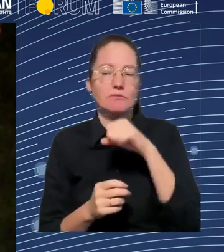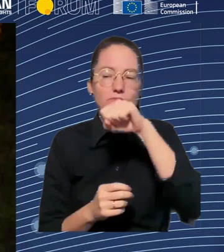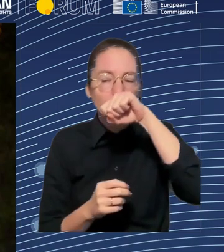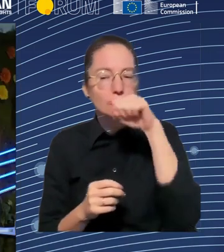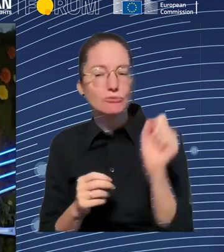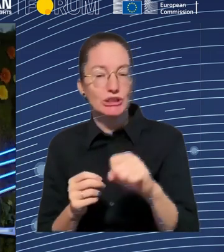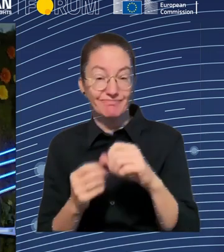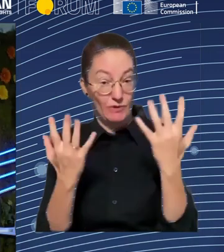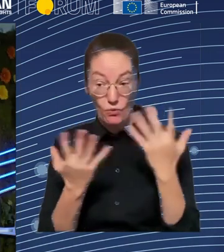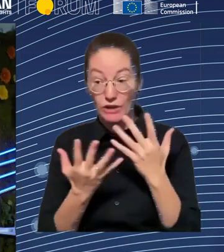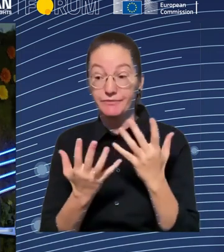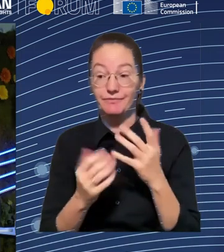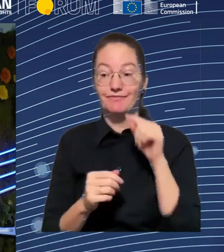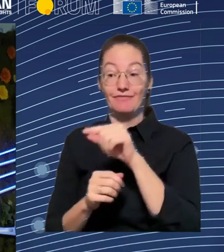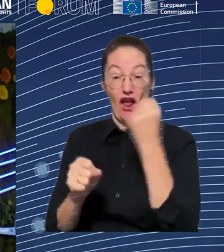can result in good jobs.